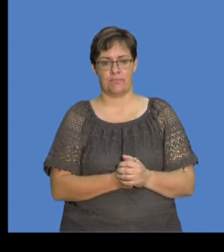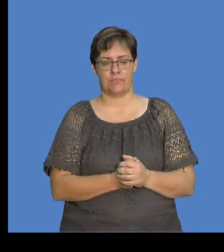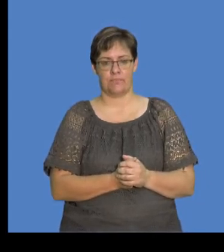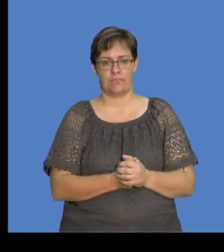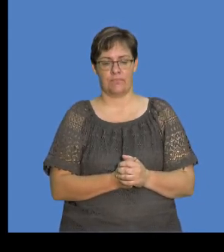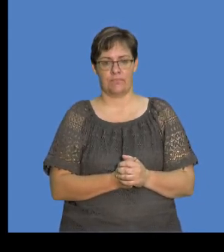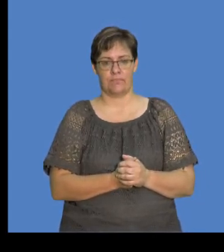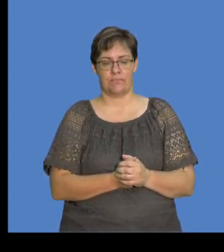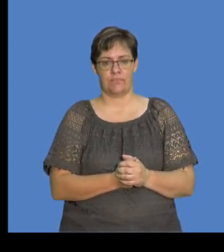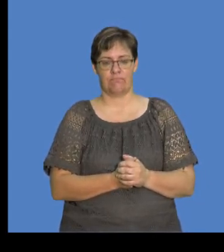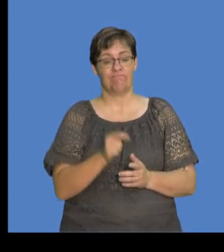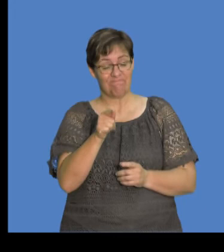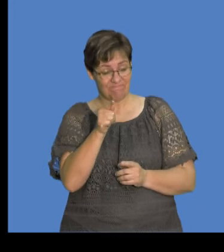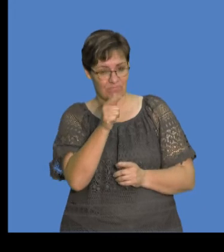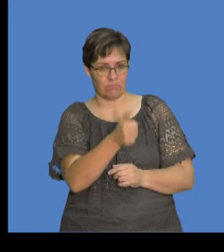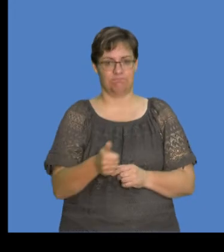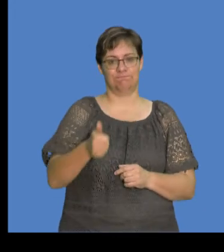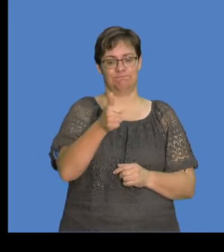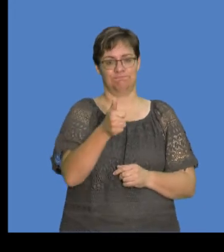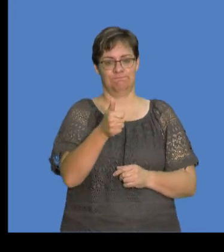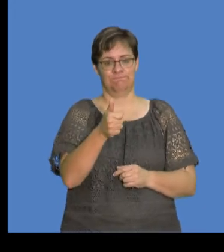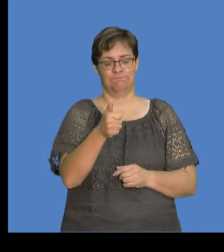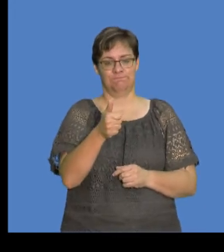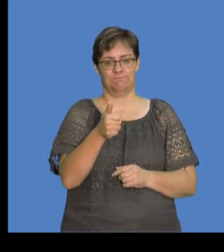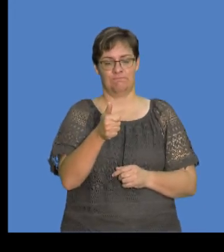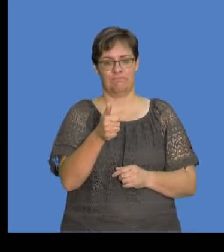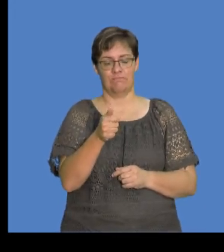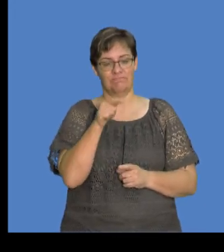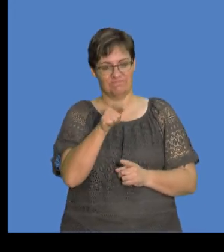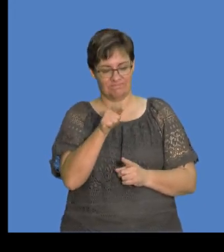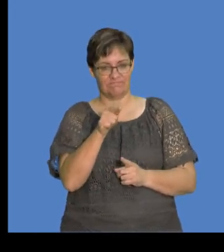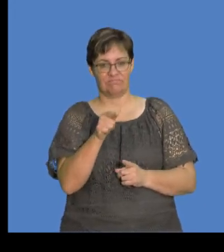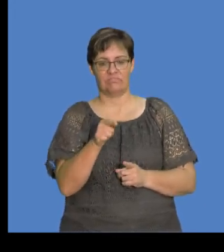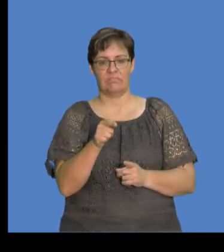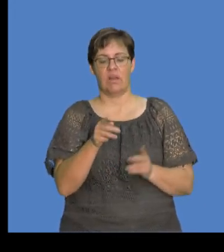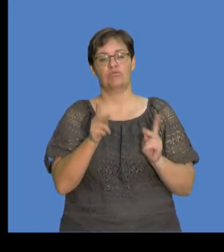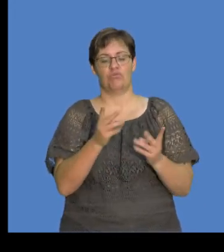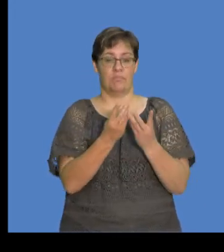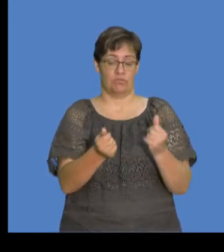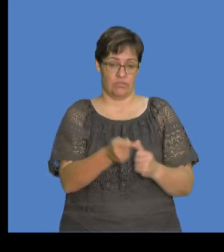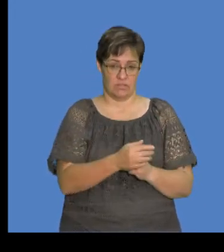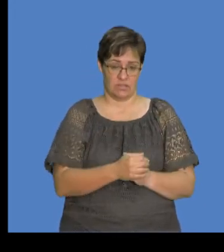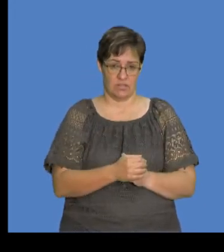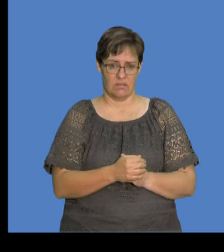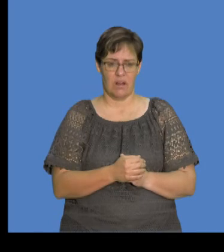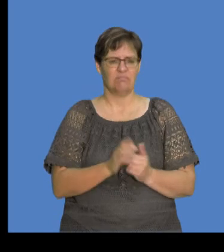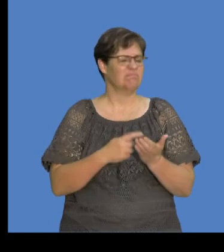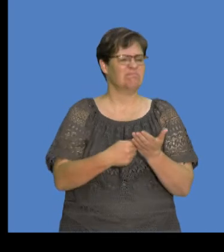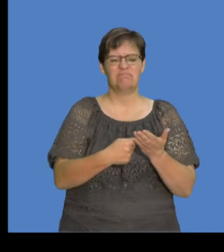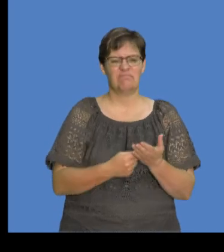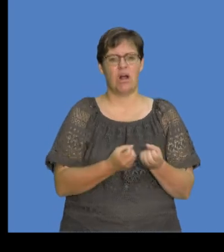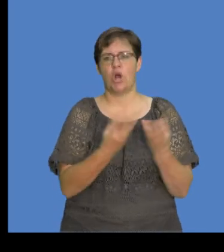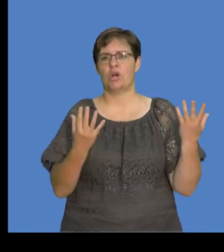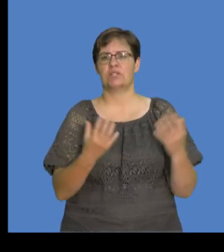Okay? That's the main thing around a neutral material. And it speaks a lot about,